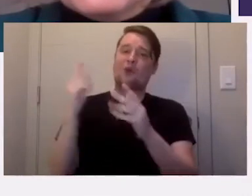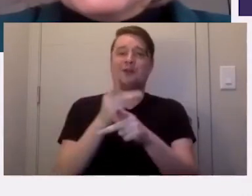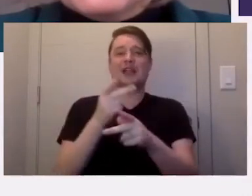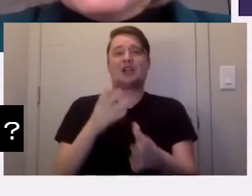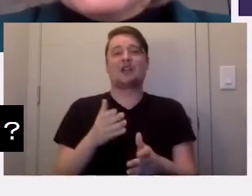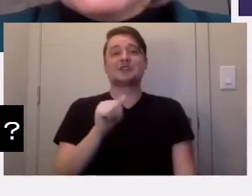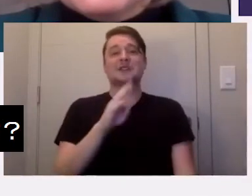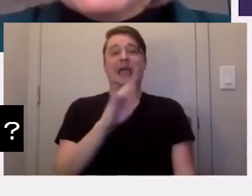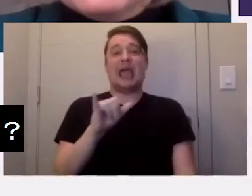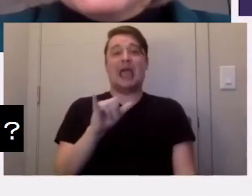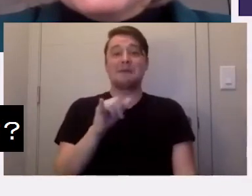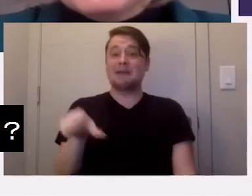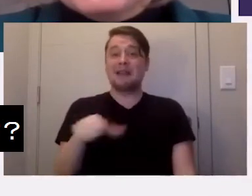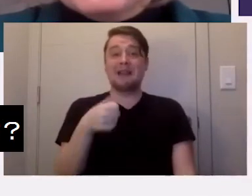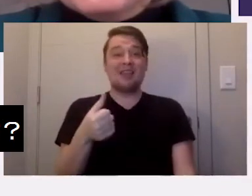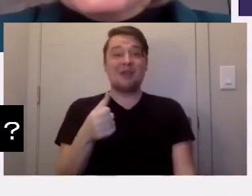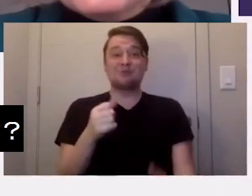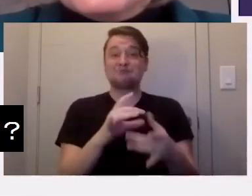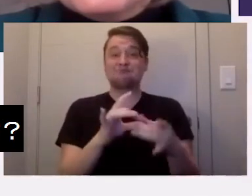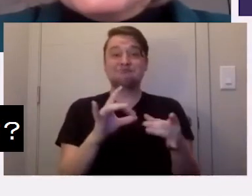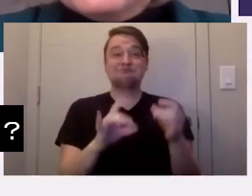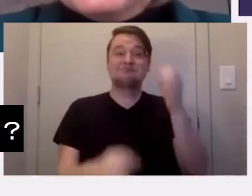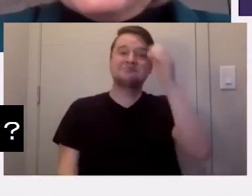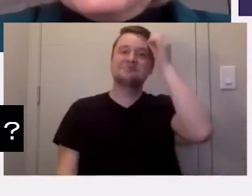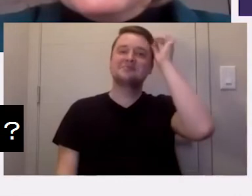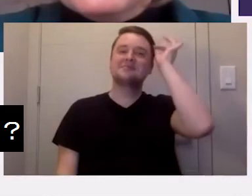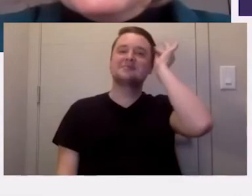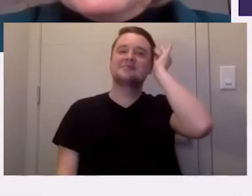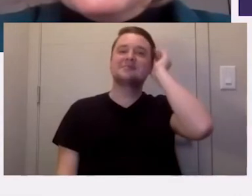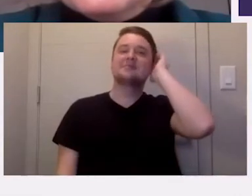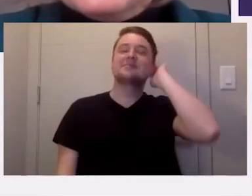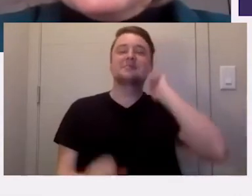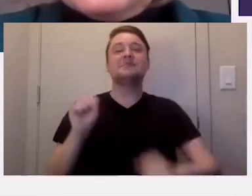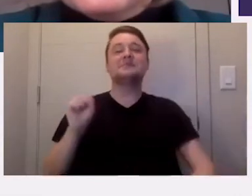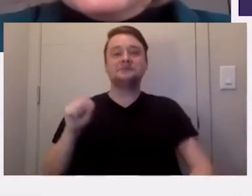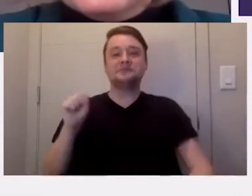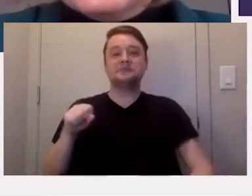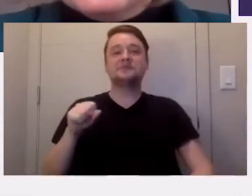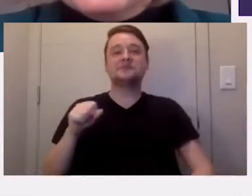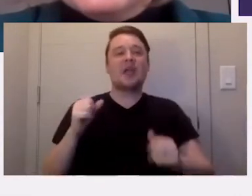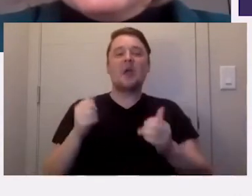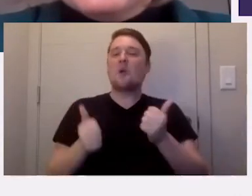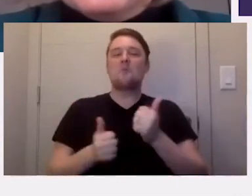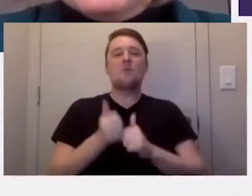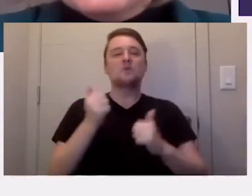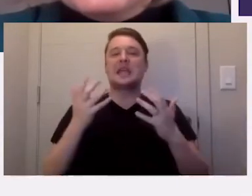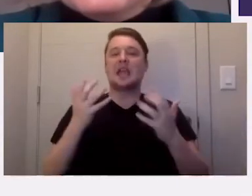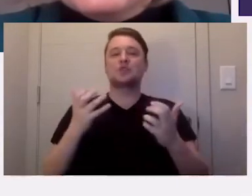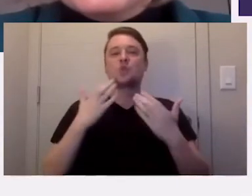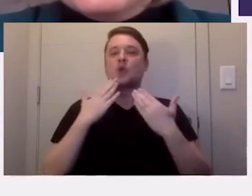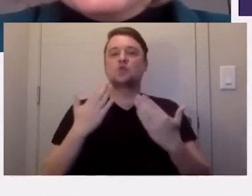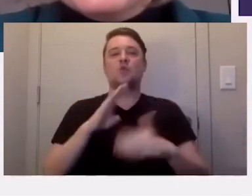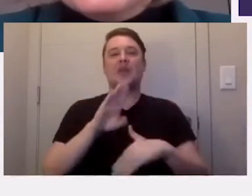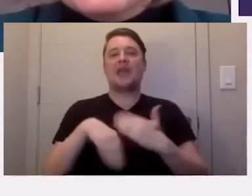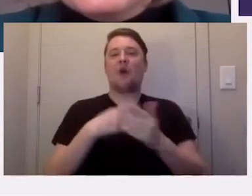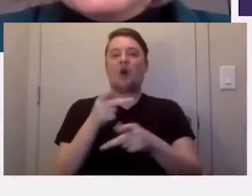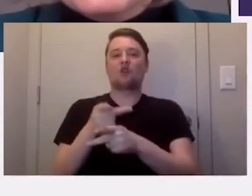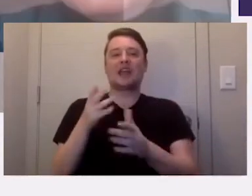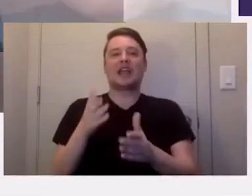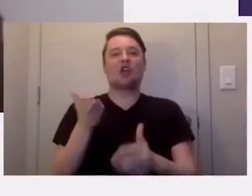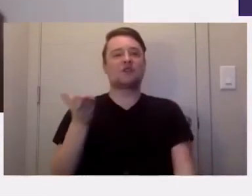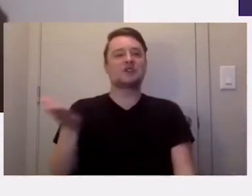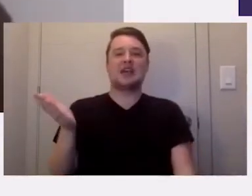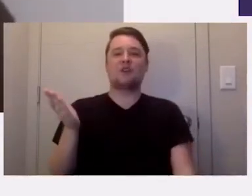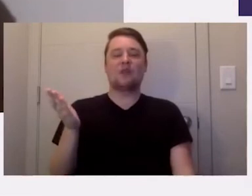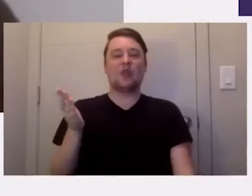Abby, do you have anything to add today? Yeah, mostly I just really want to thank all of the caregivers out there